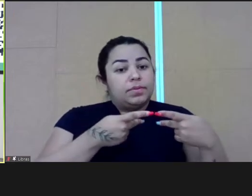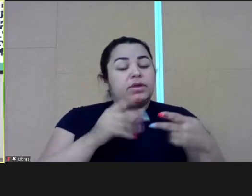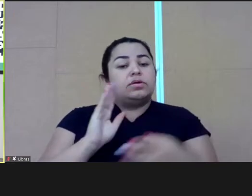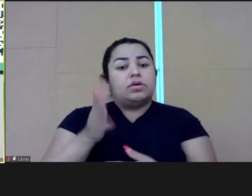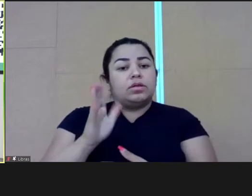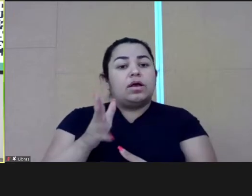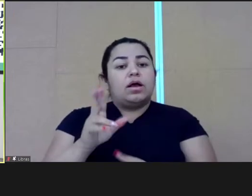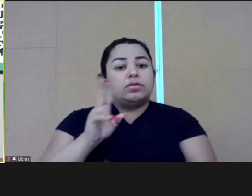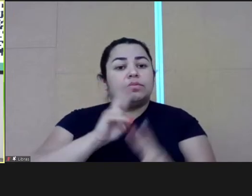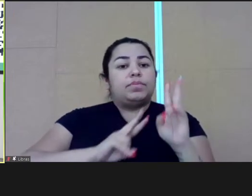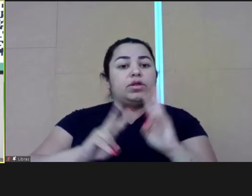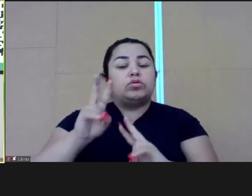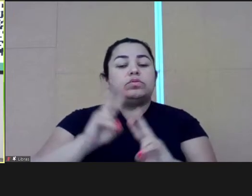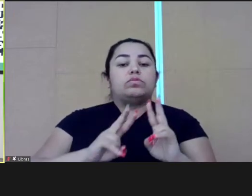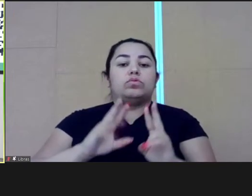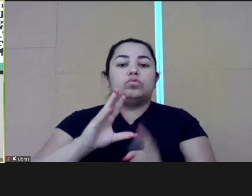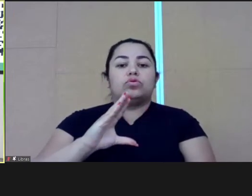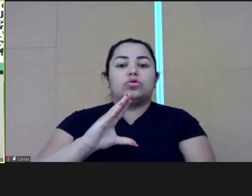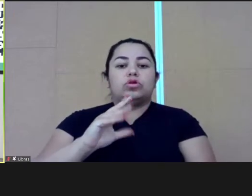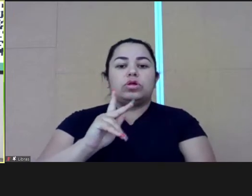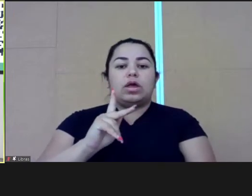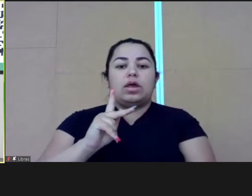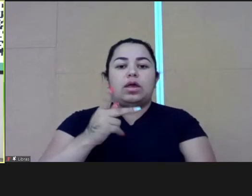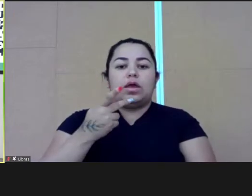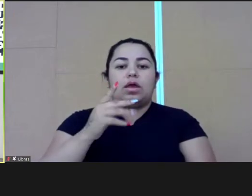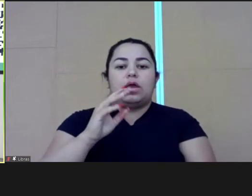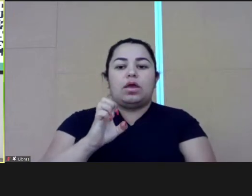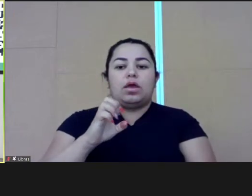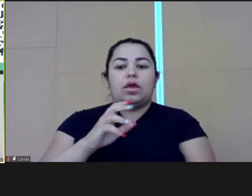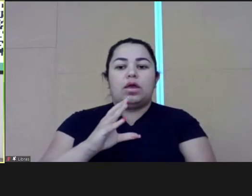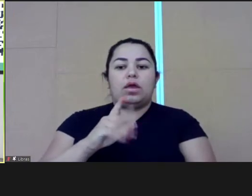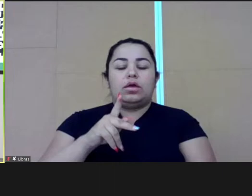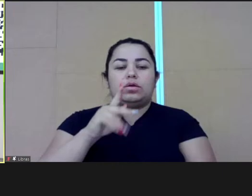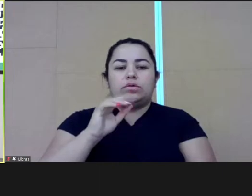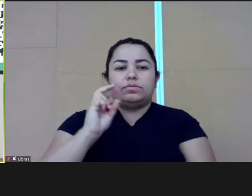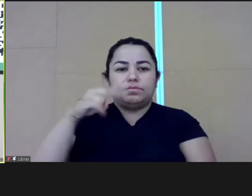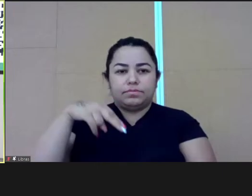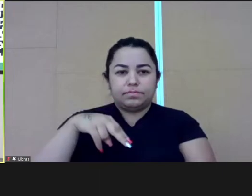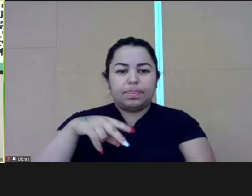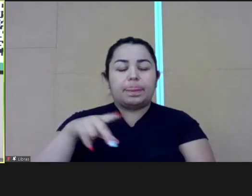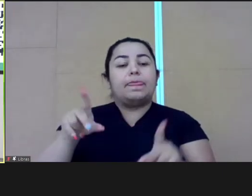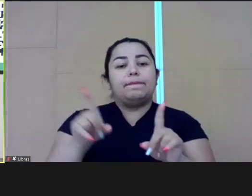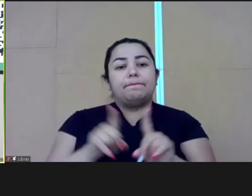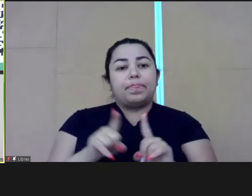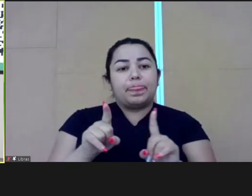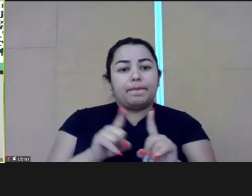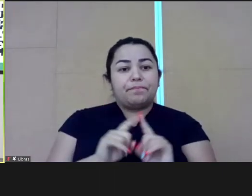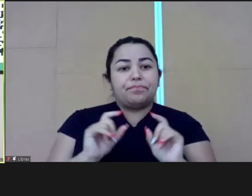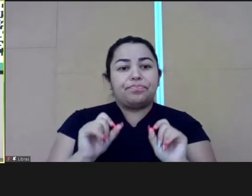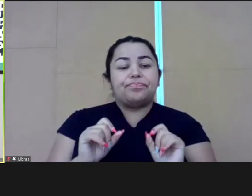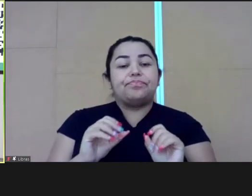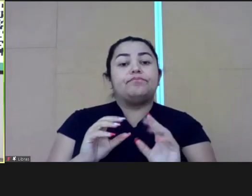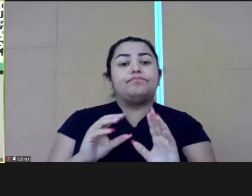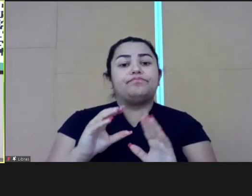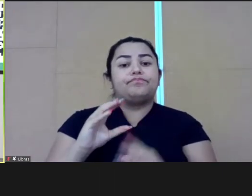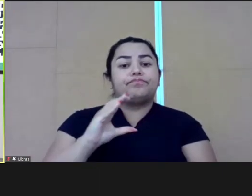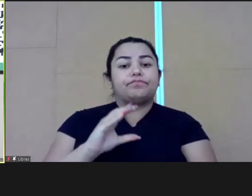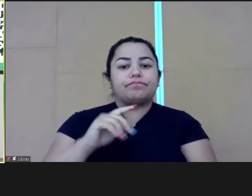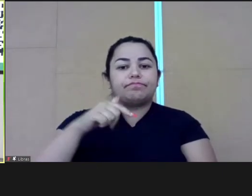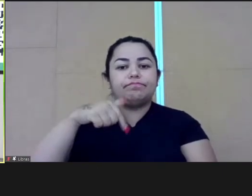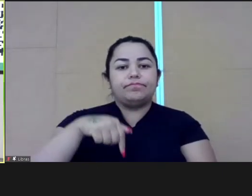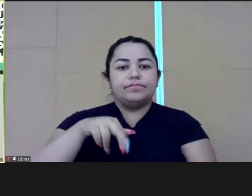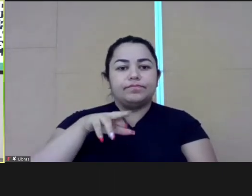I'd like to offer the invitation for everyone who is here to make the check in. And you have the QR